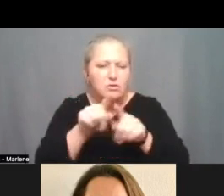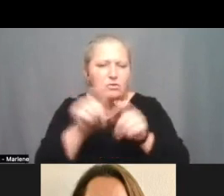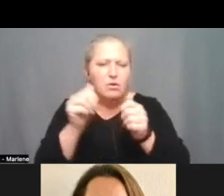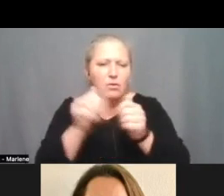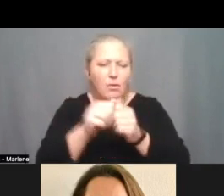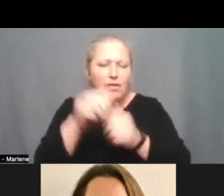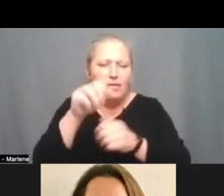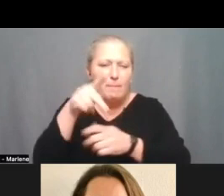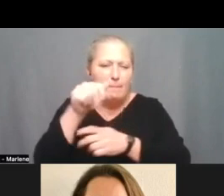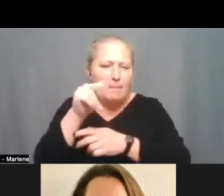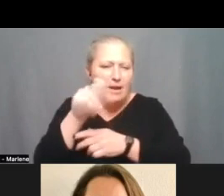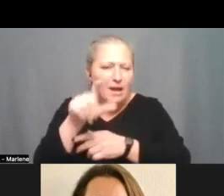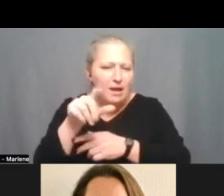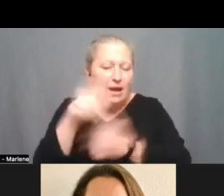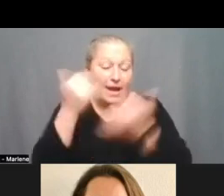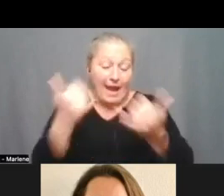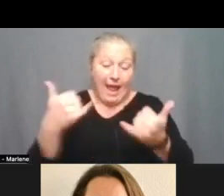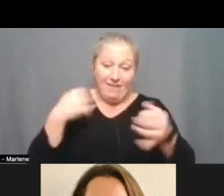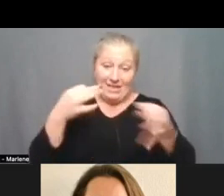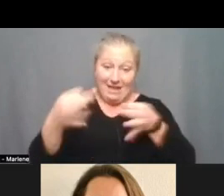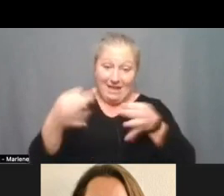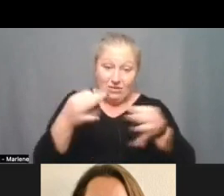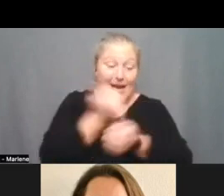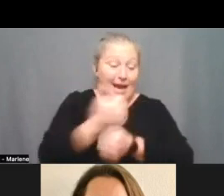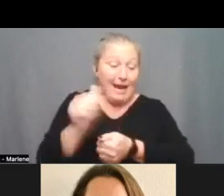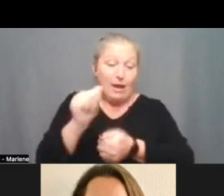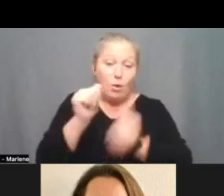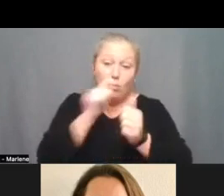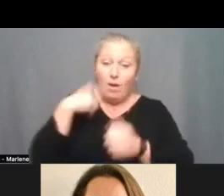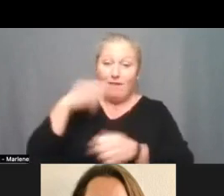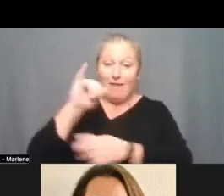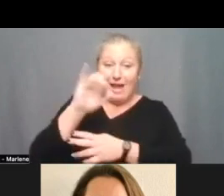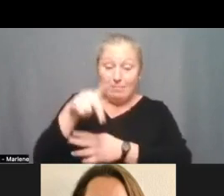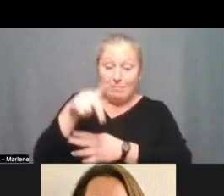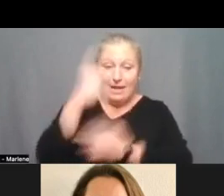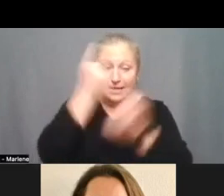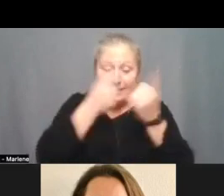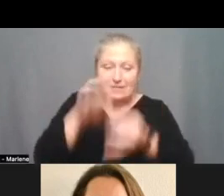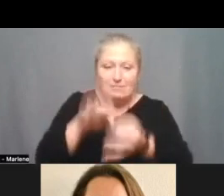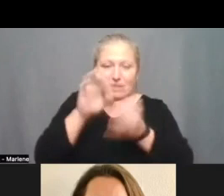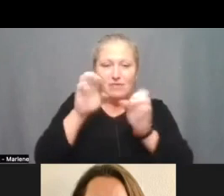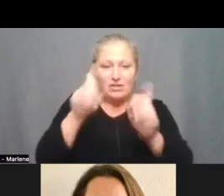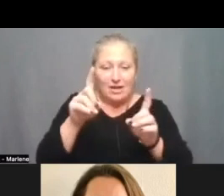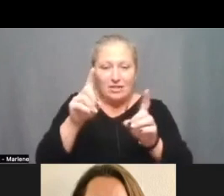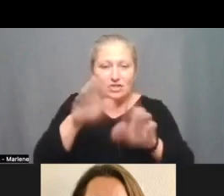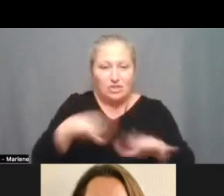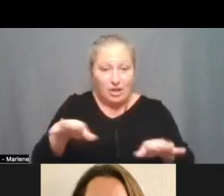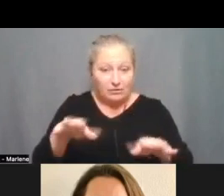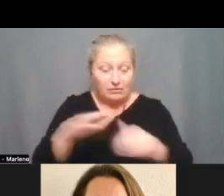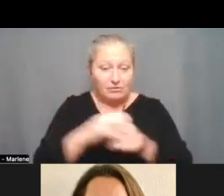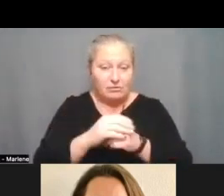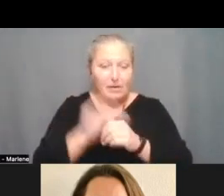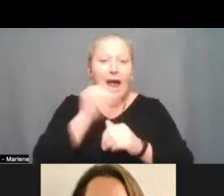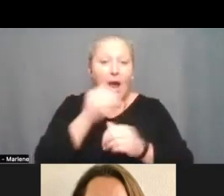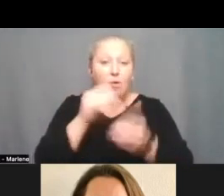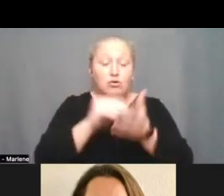now that we have the definition that anybody with an iep is considered a special education child um are students in